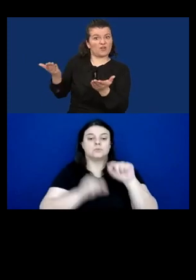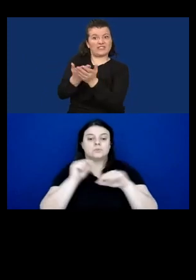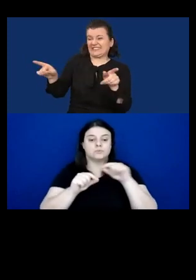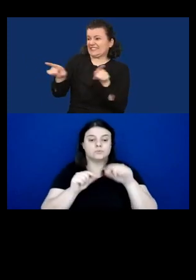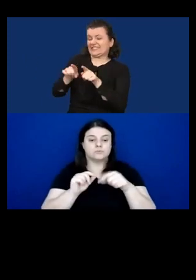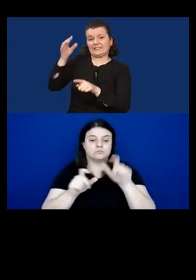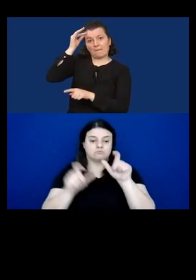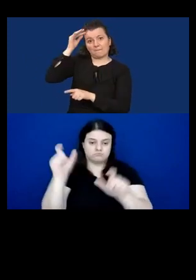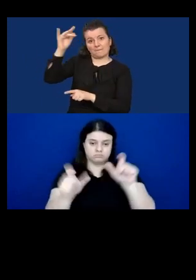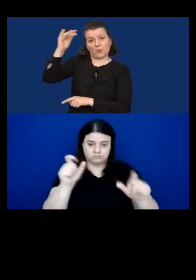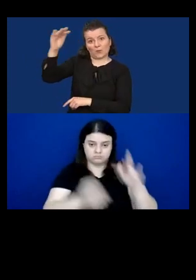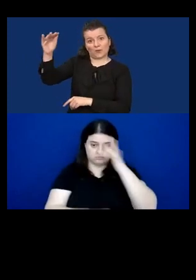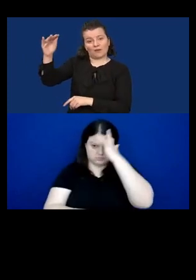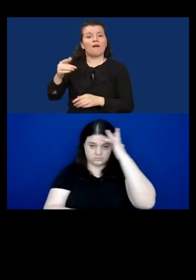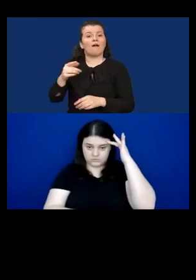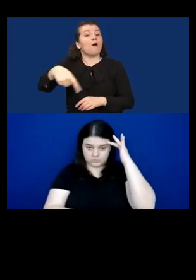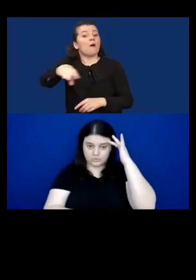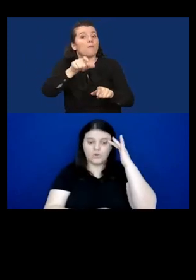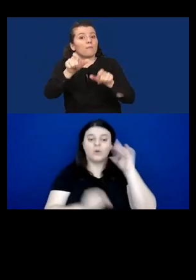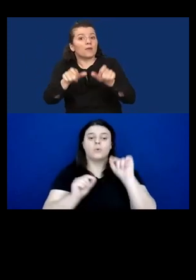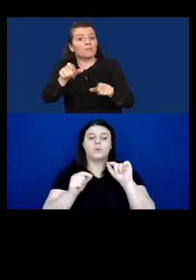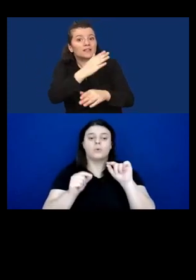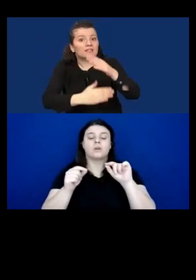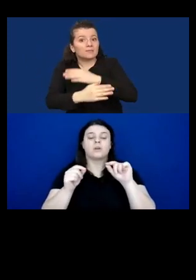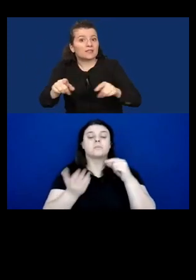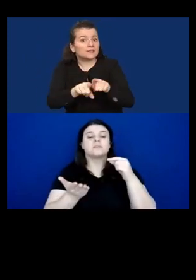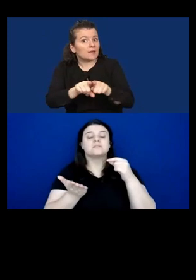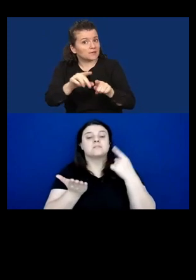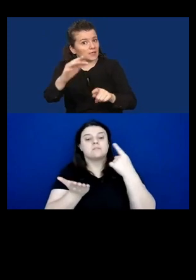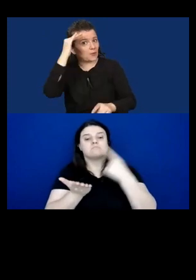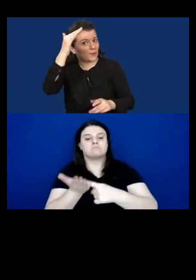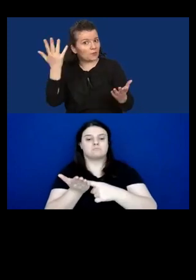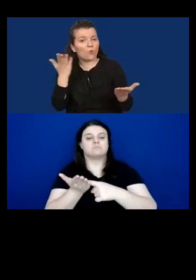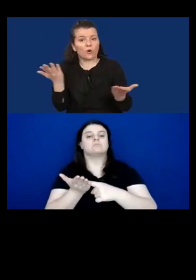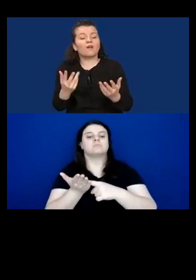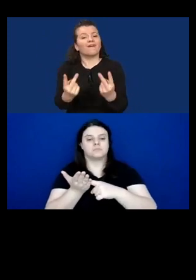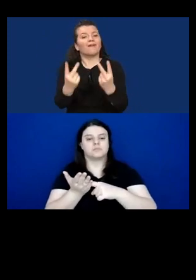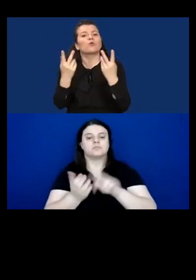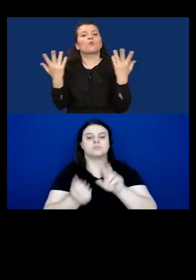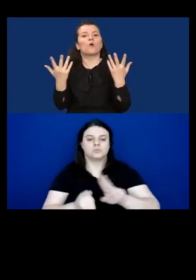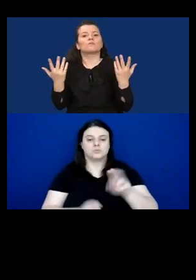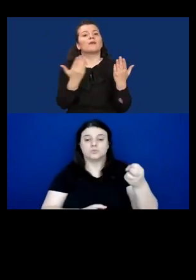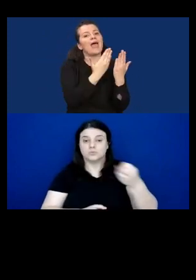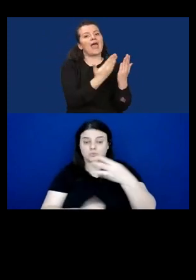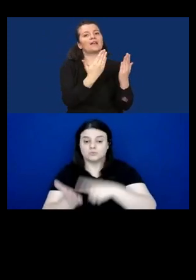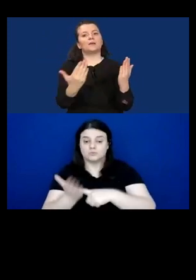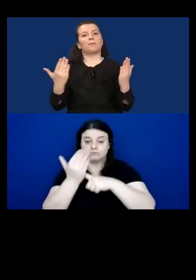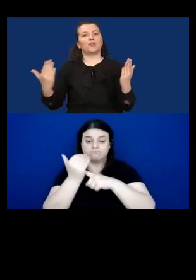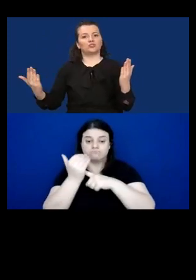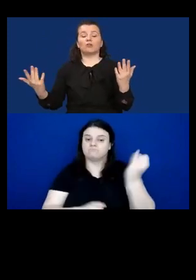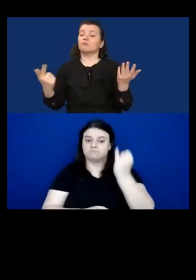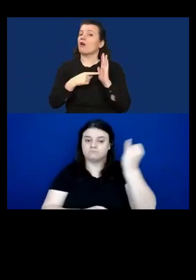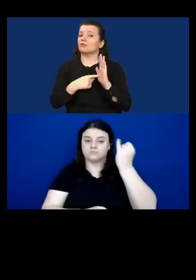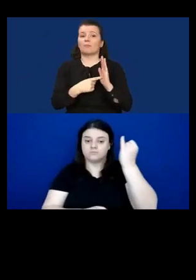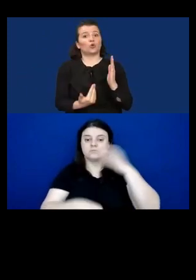persons with disabilities to establish exhibition centers for new technologies, ensuring relevance